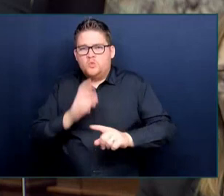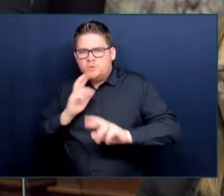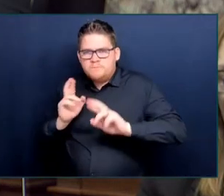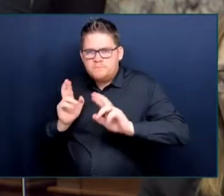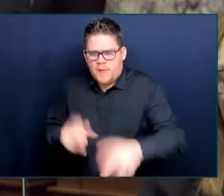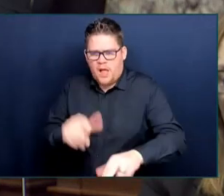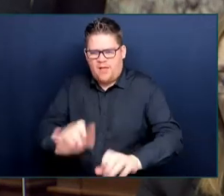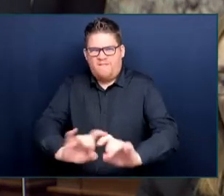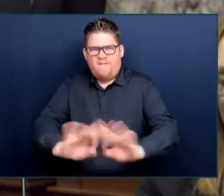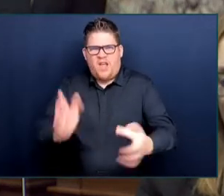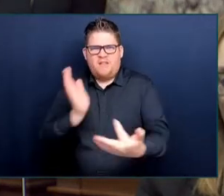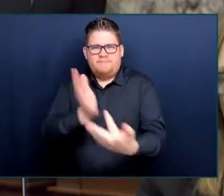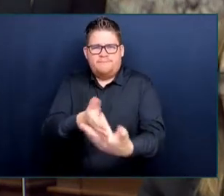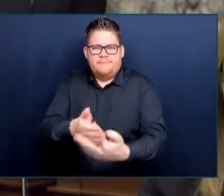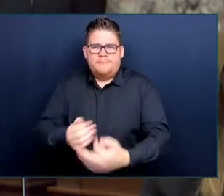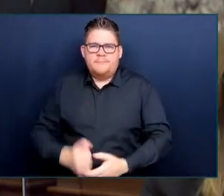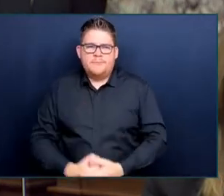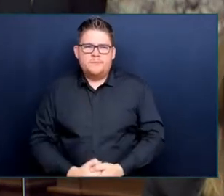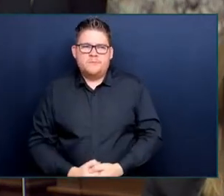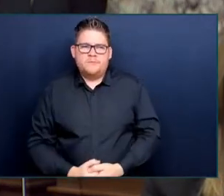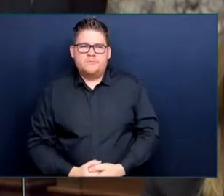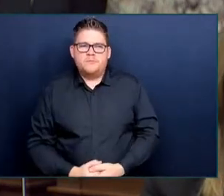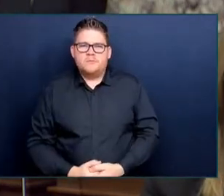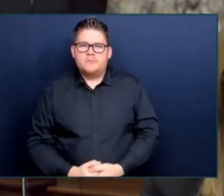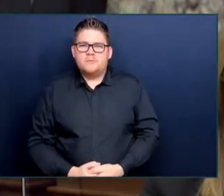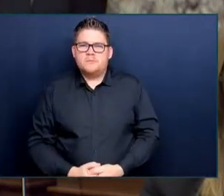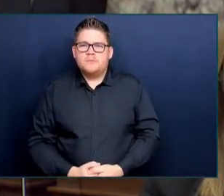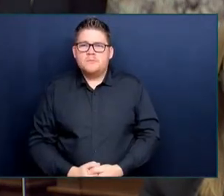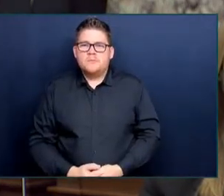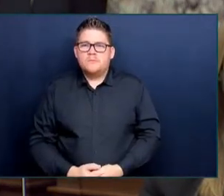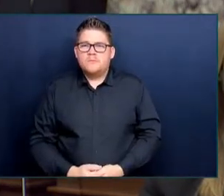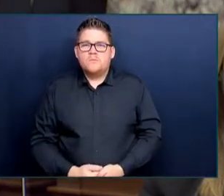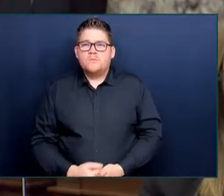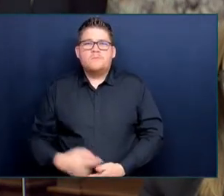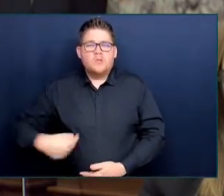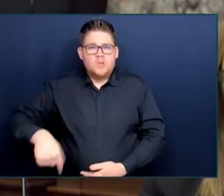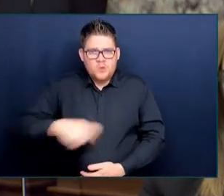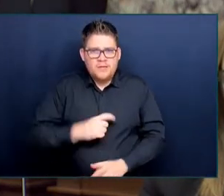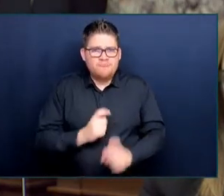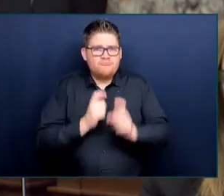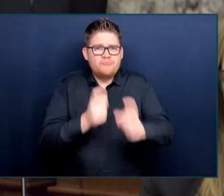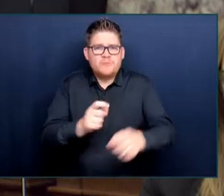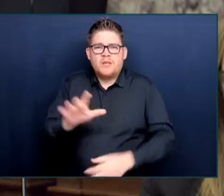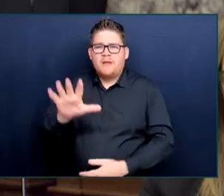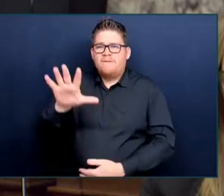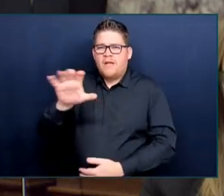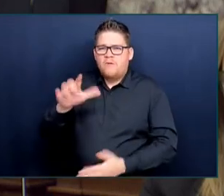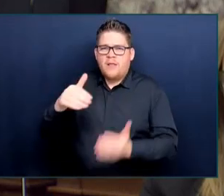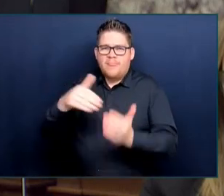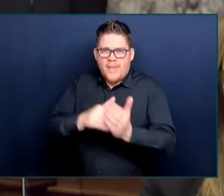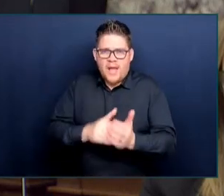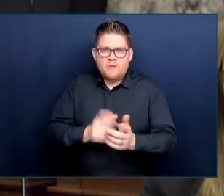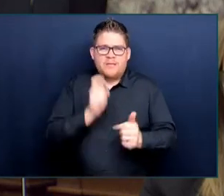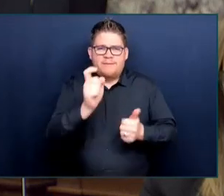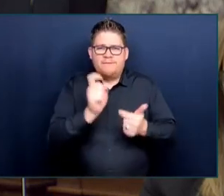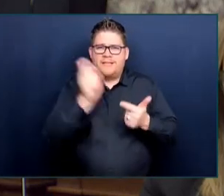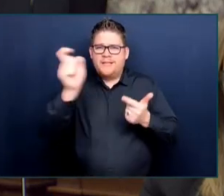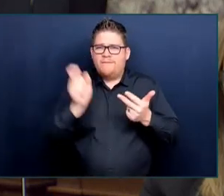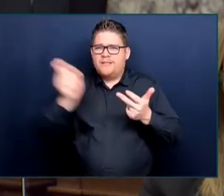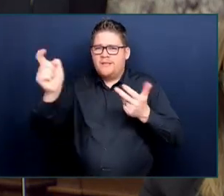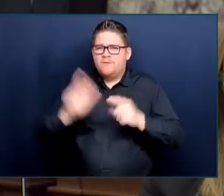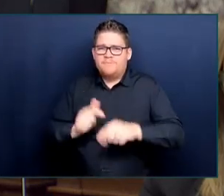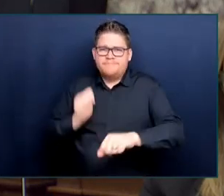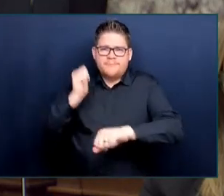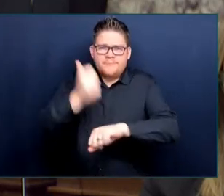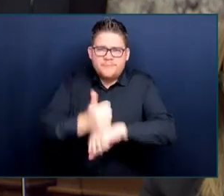Mr. Speaker, we also provided half a million dollars to public post-secondary institutions to establish and improve anonymous reporting systems because they